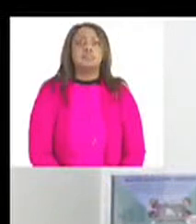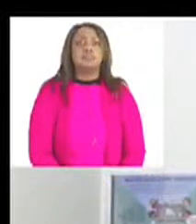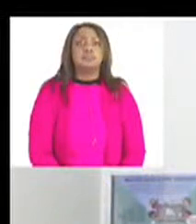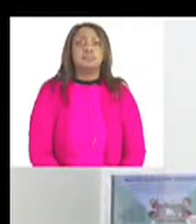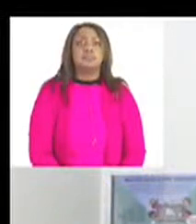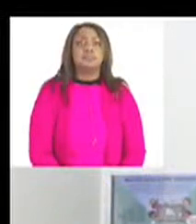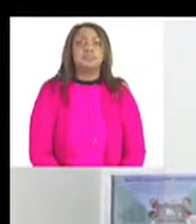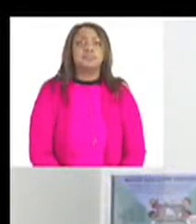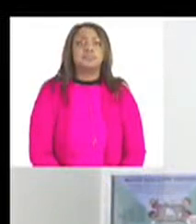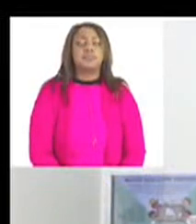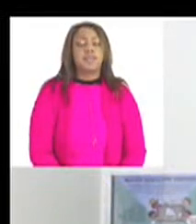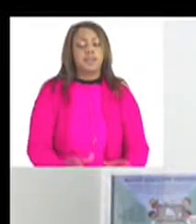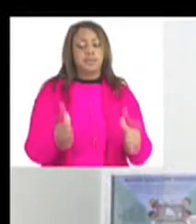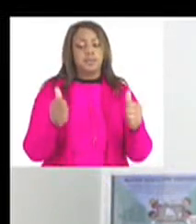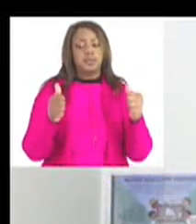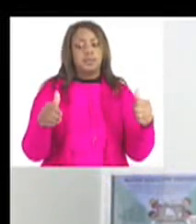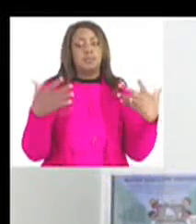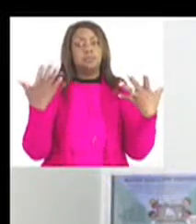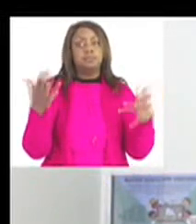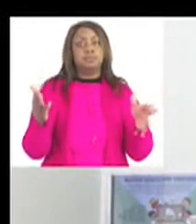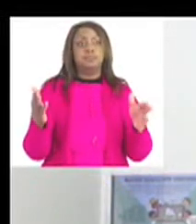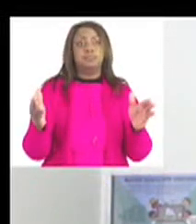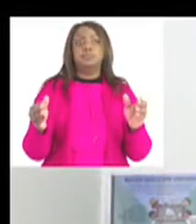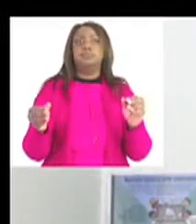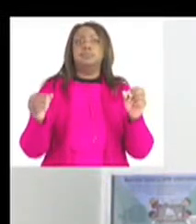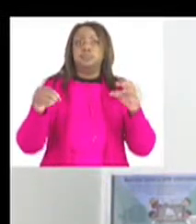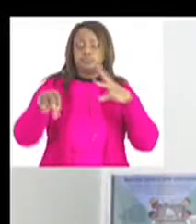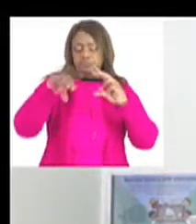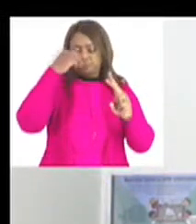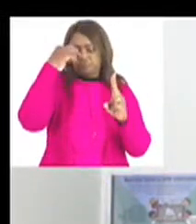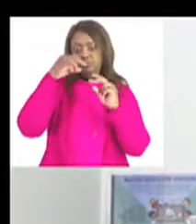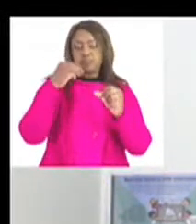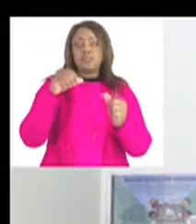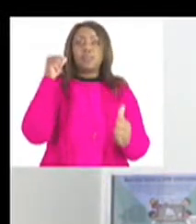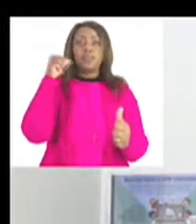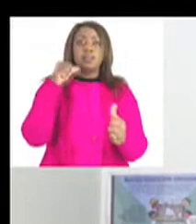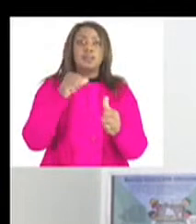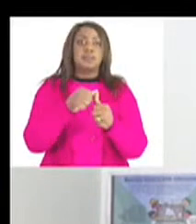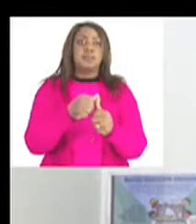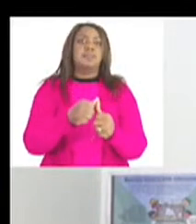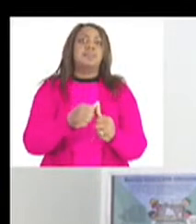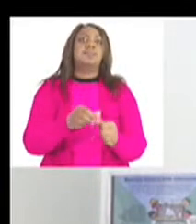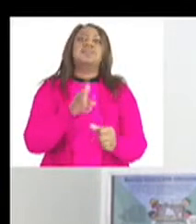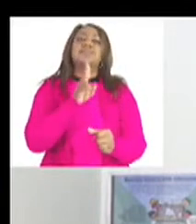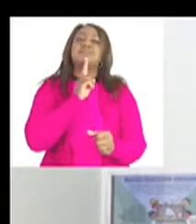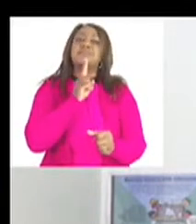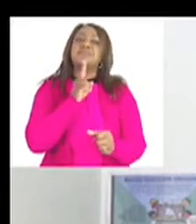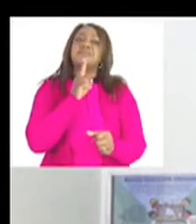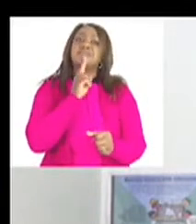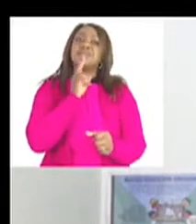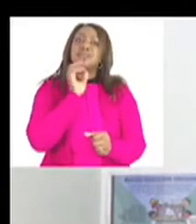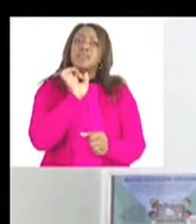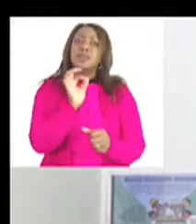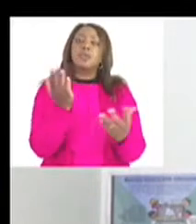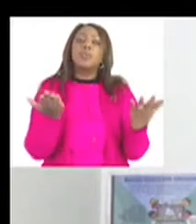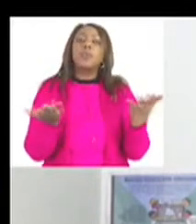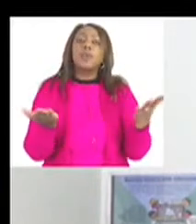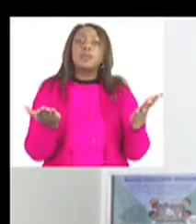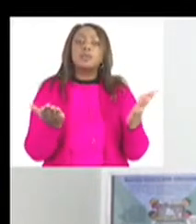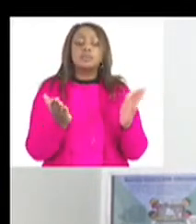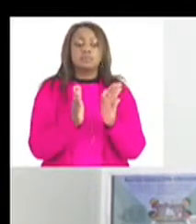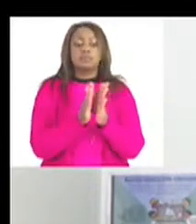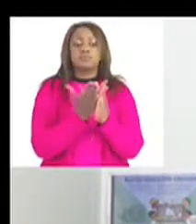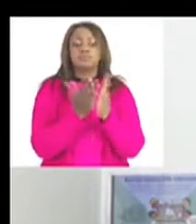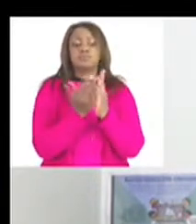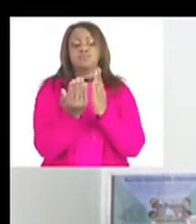this is the end of our lesson the memorandum is at the back of the booklet let's sanitize